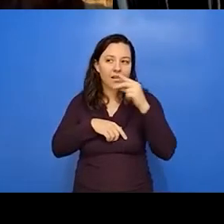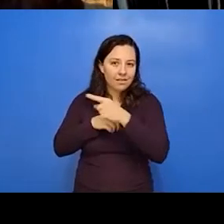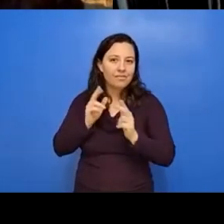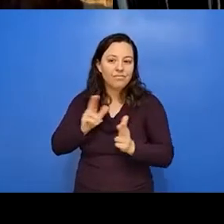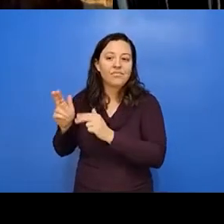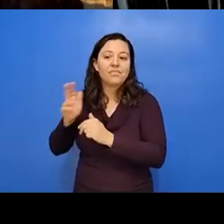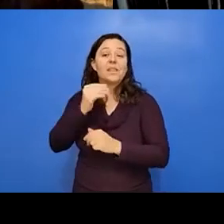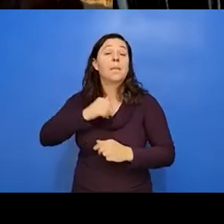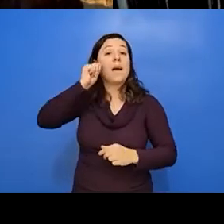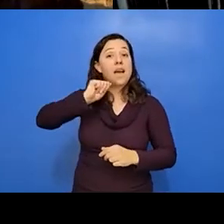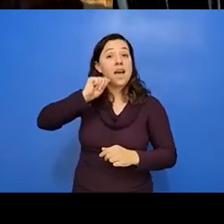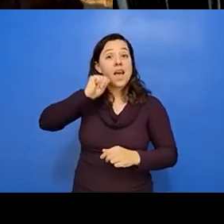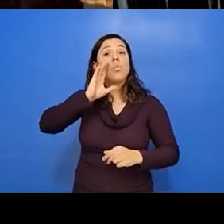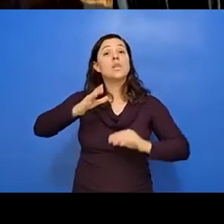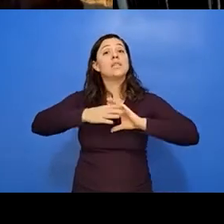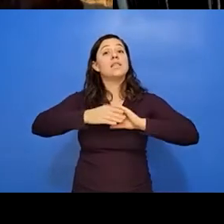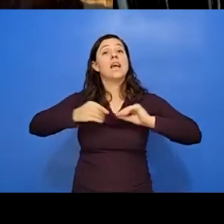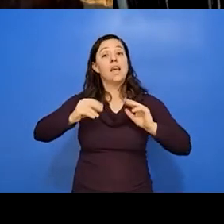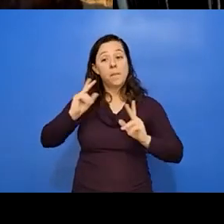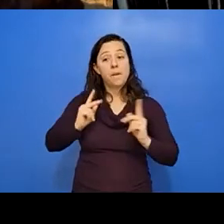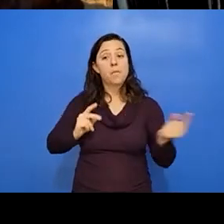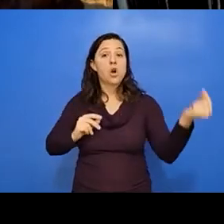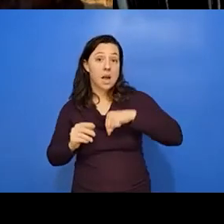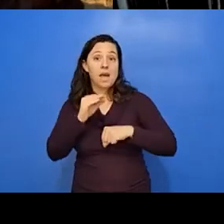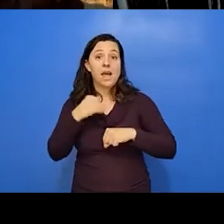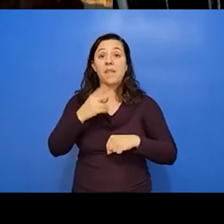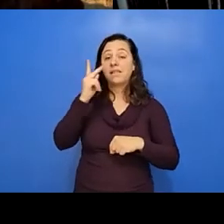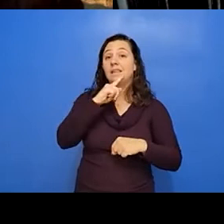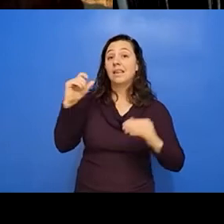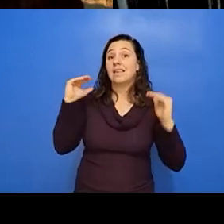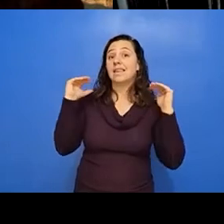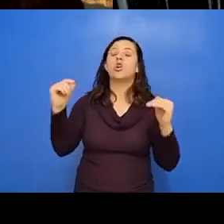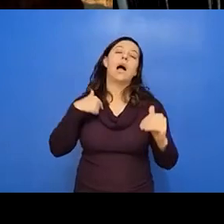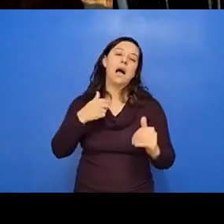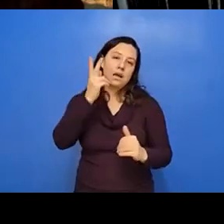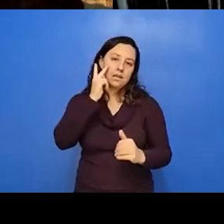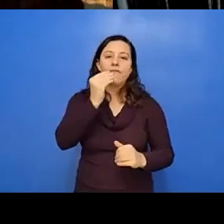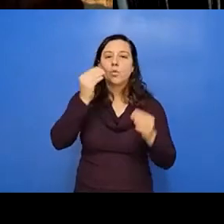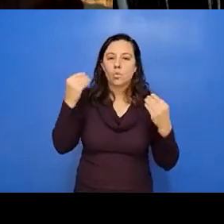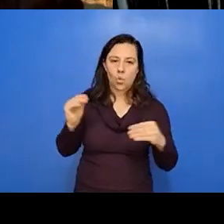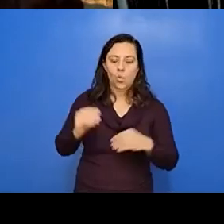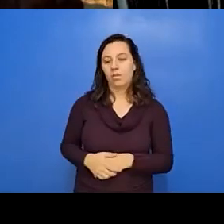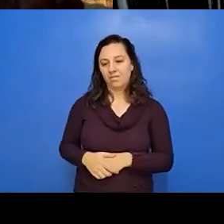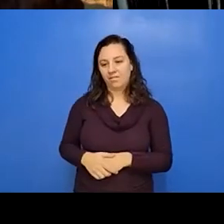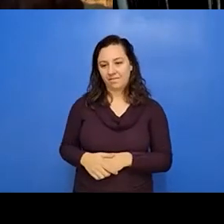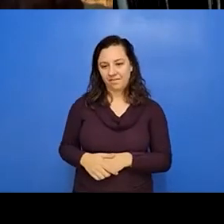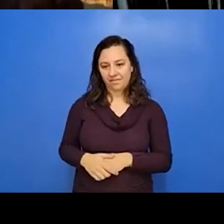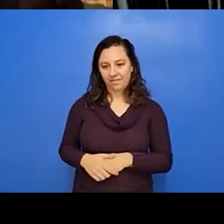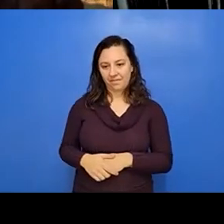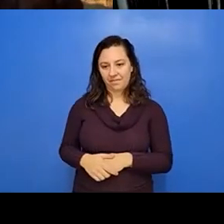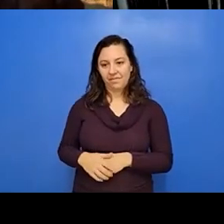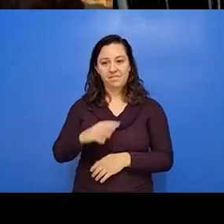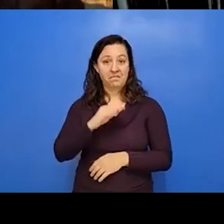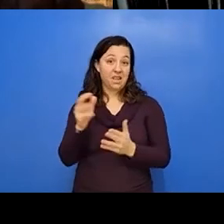aunt would always say people come here and they see a desert, but I see a grocery store and a lot of things that, that people wouldn't